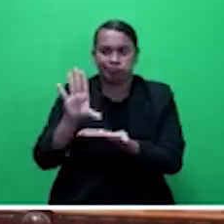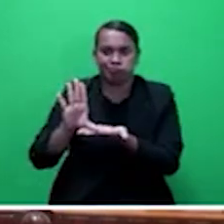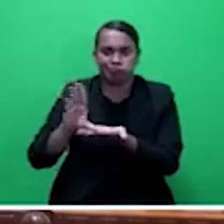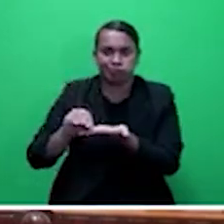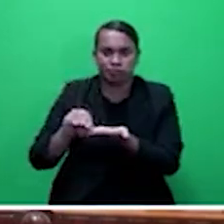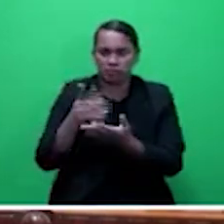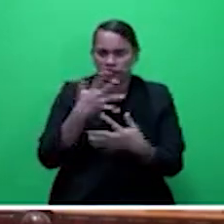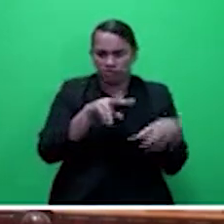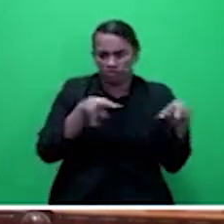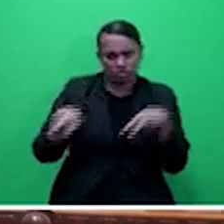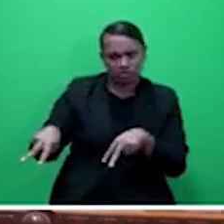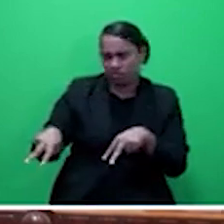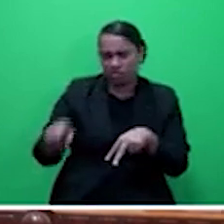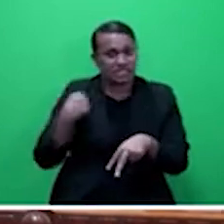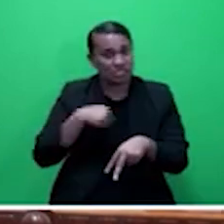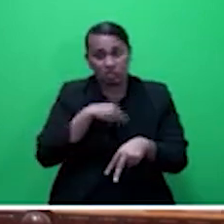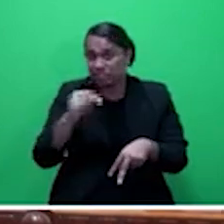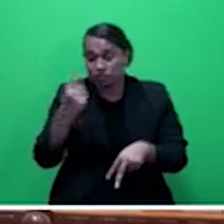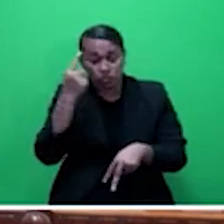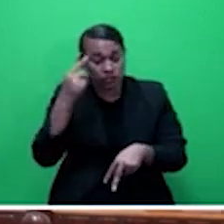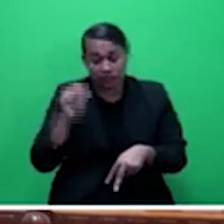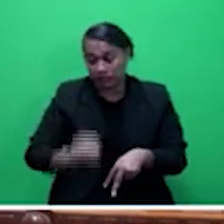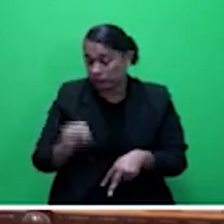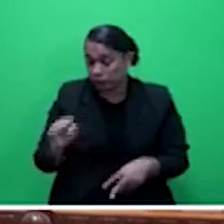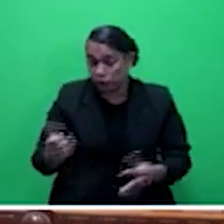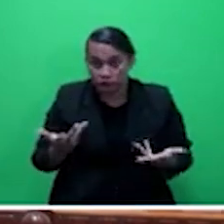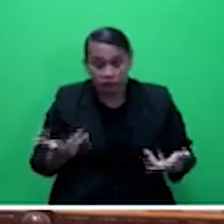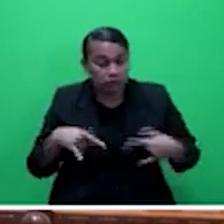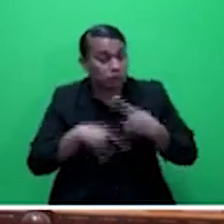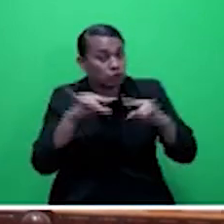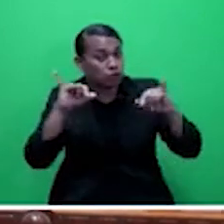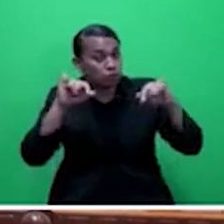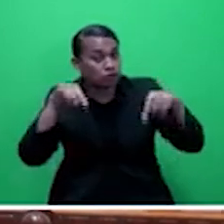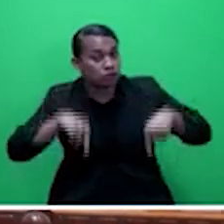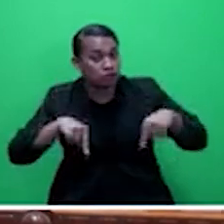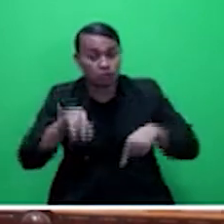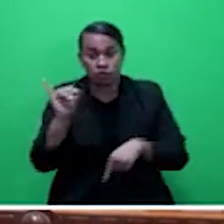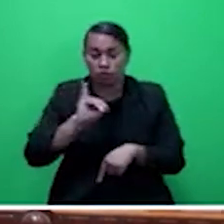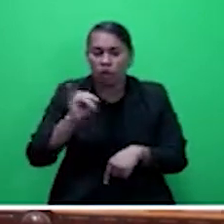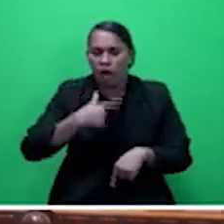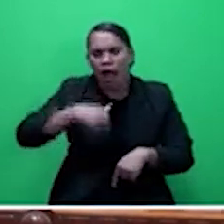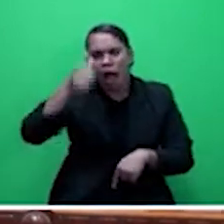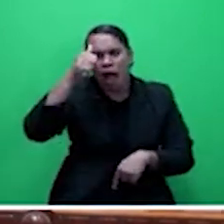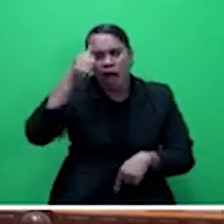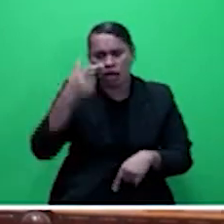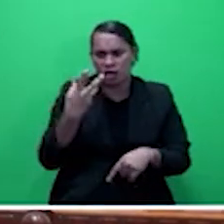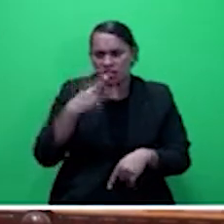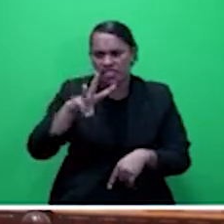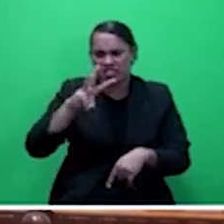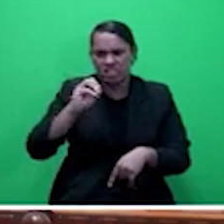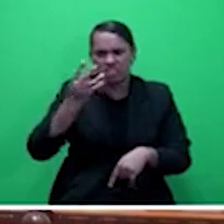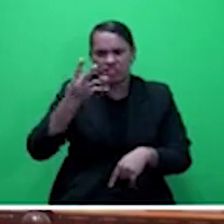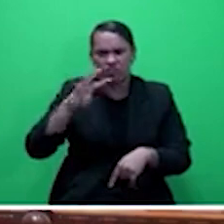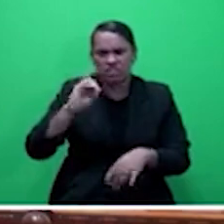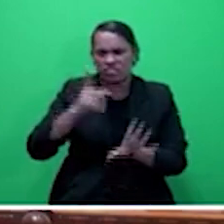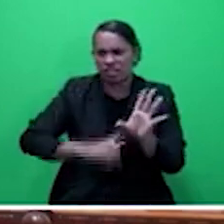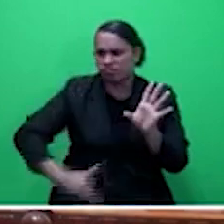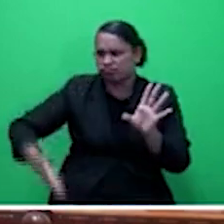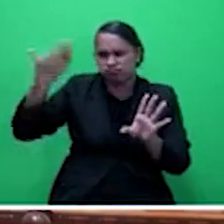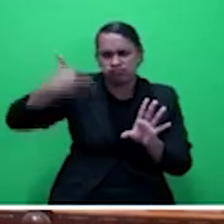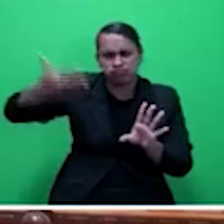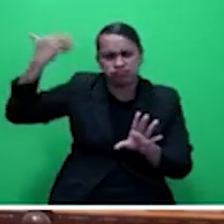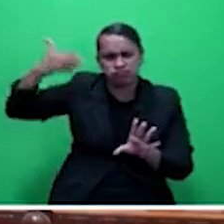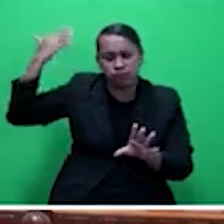seriously. I remember in the days back 30 or 40 years ago, the hoteliers could not secure